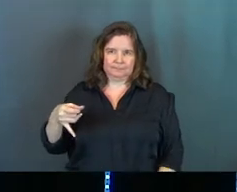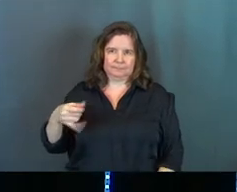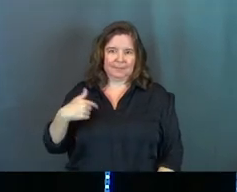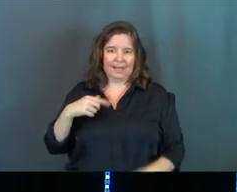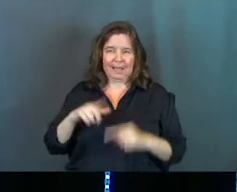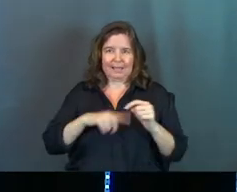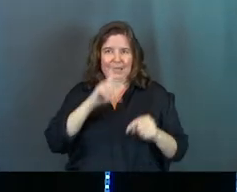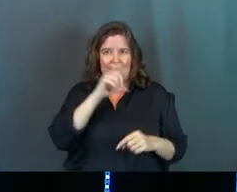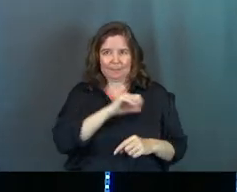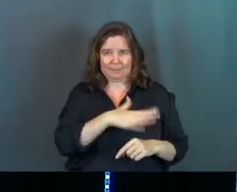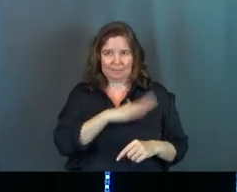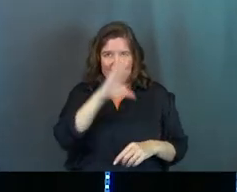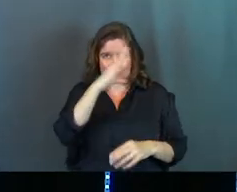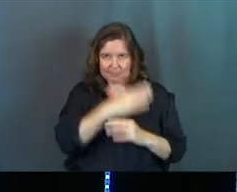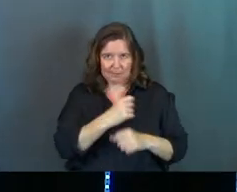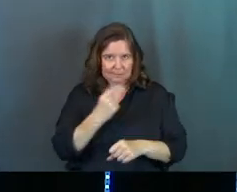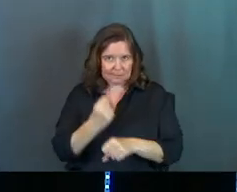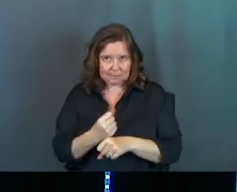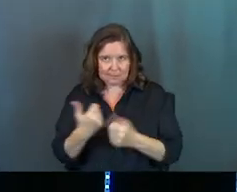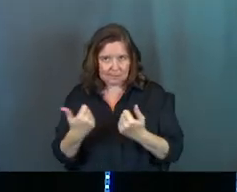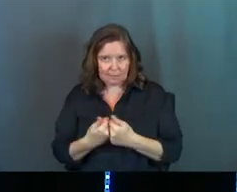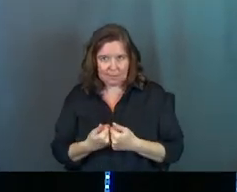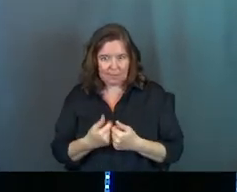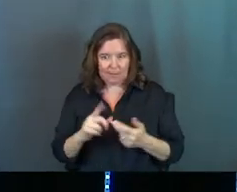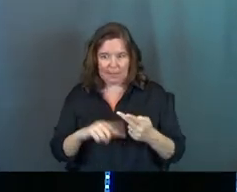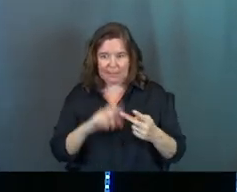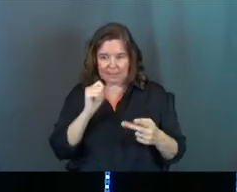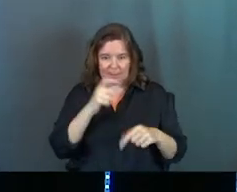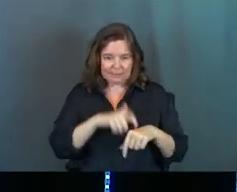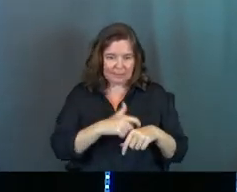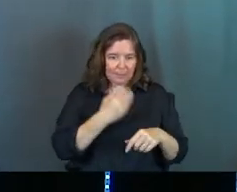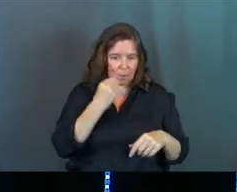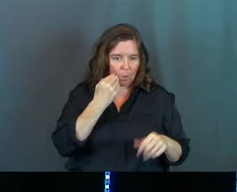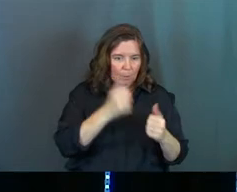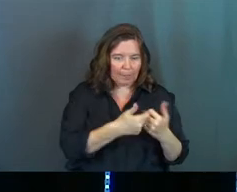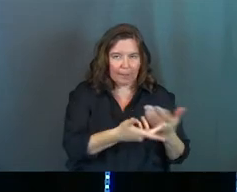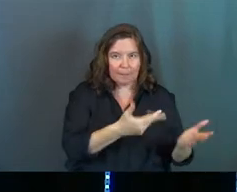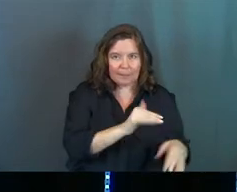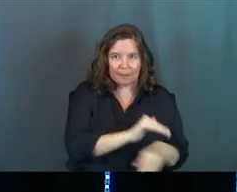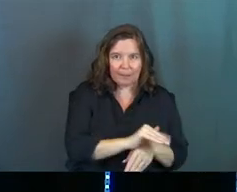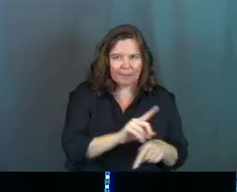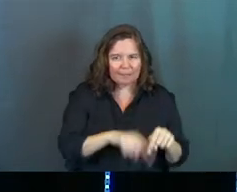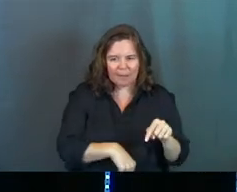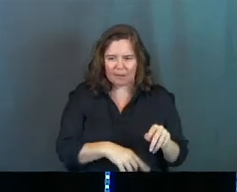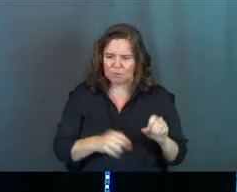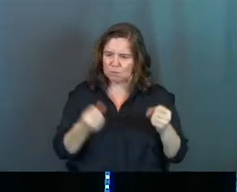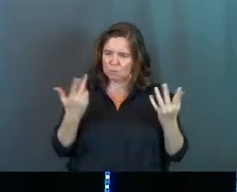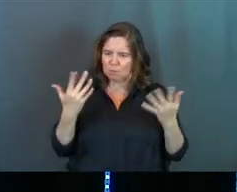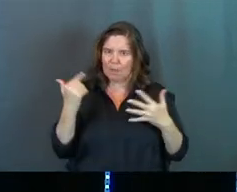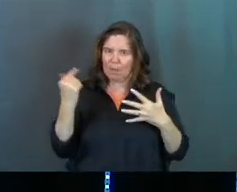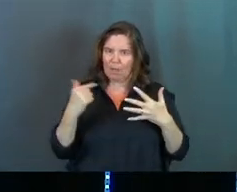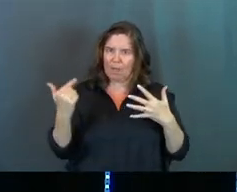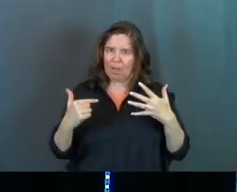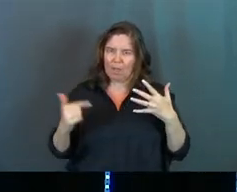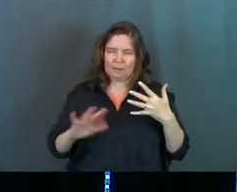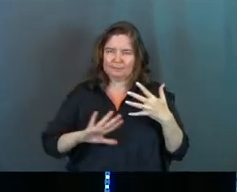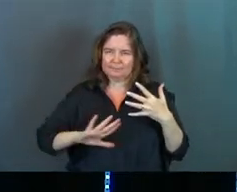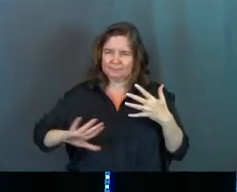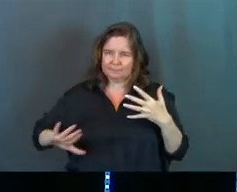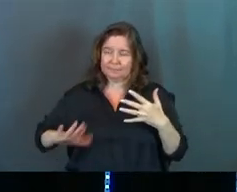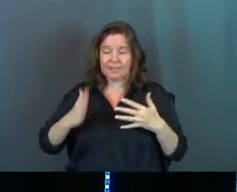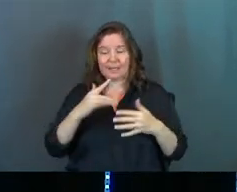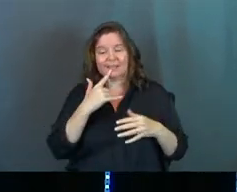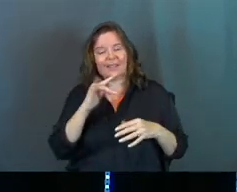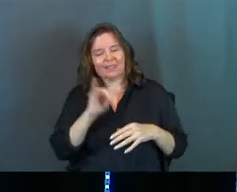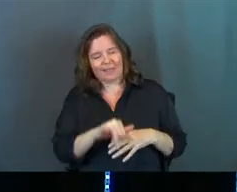miss out on that game. I can't miss out on that time at home with them in the evening. There's too many nights. And